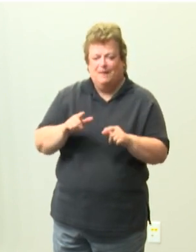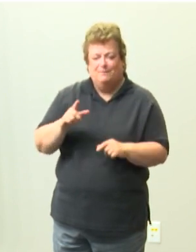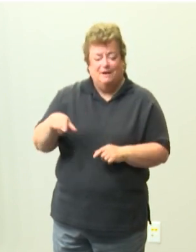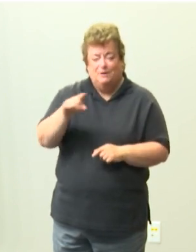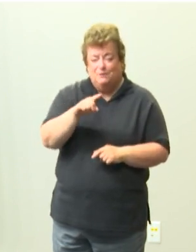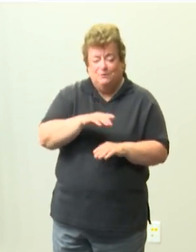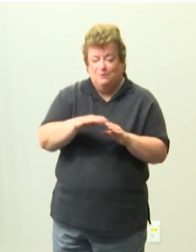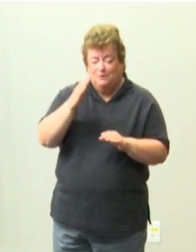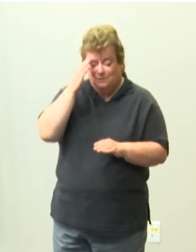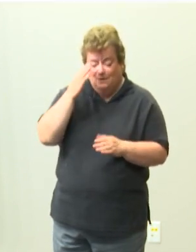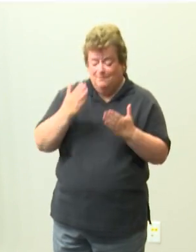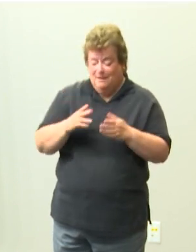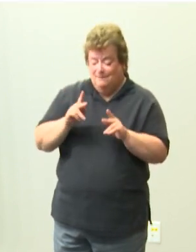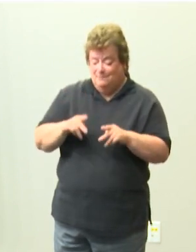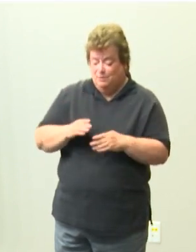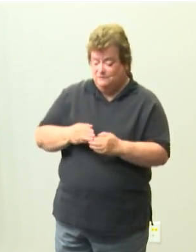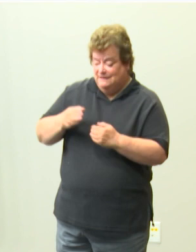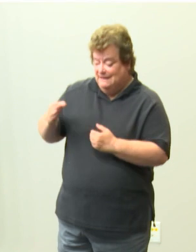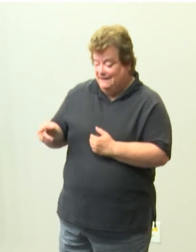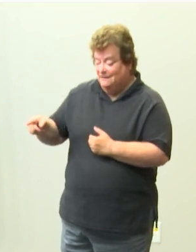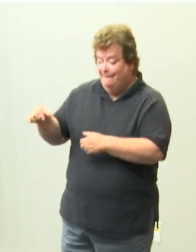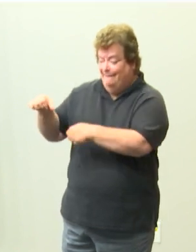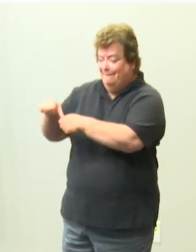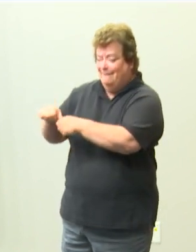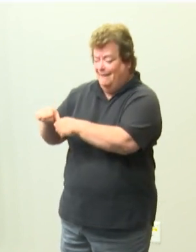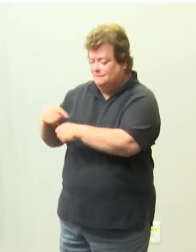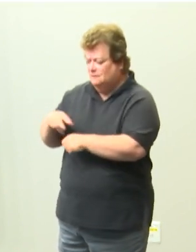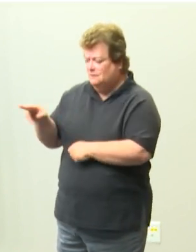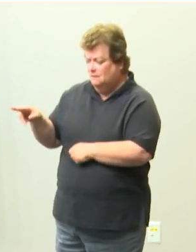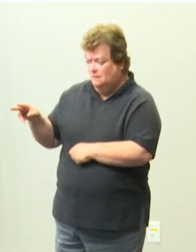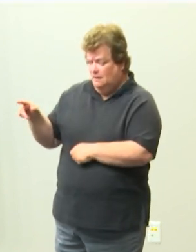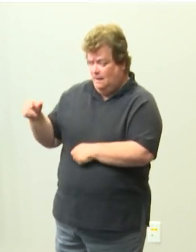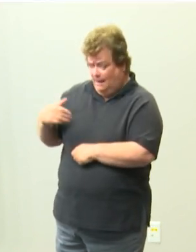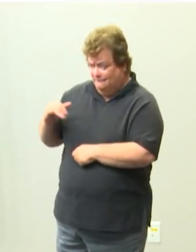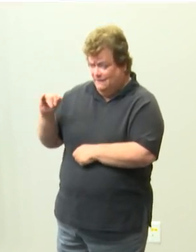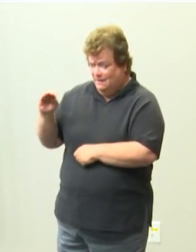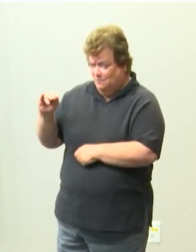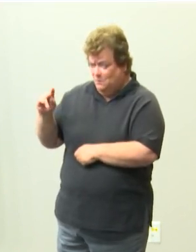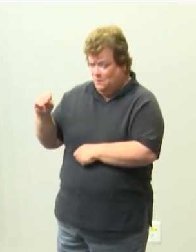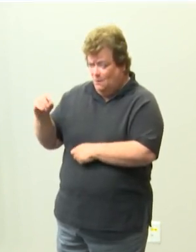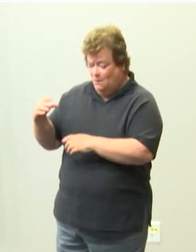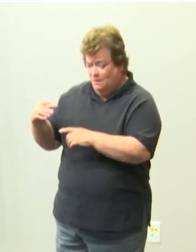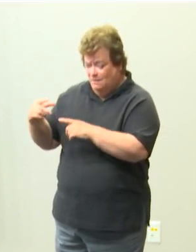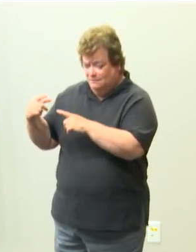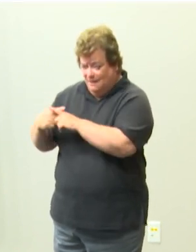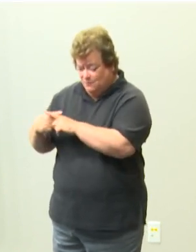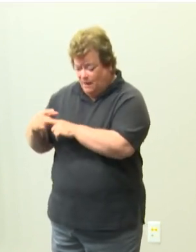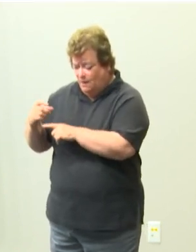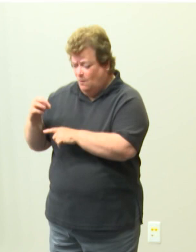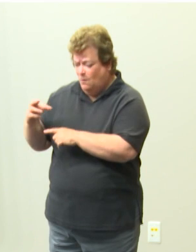um the person next to you standing at the gas station you don't know if they're immunocompromised you don't know what's going to happen to them if